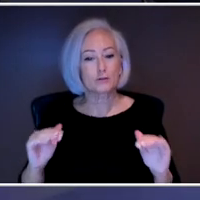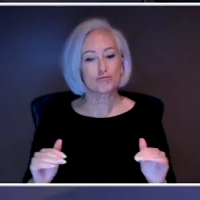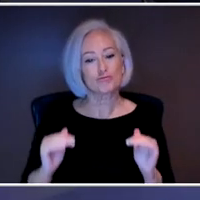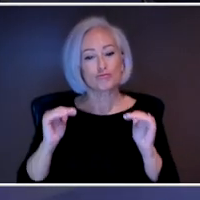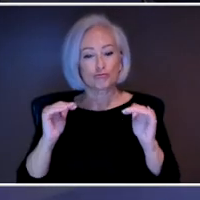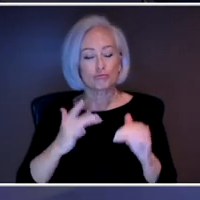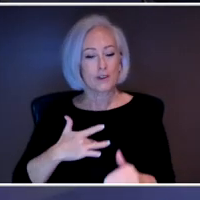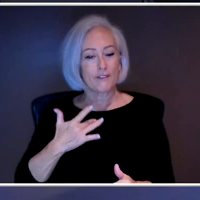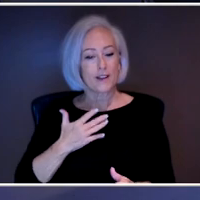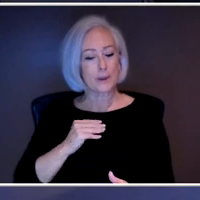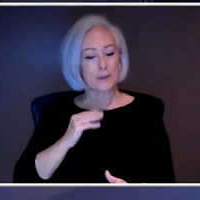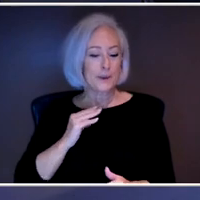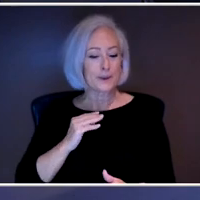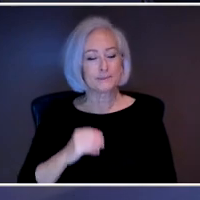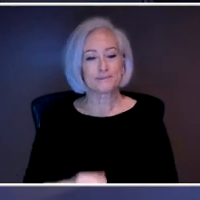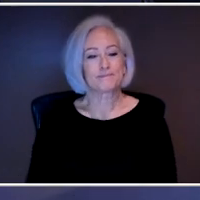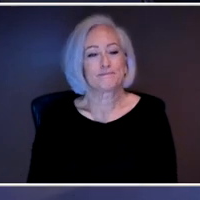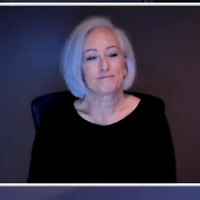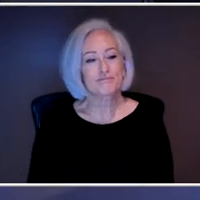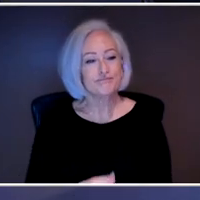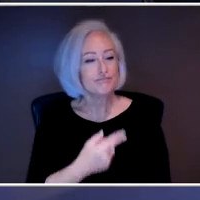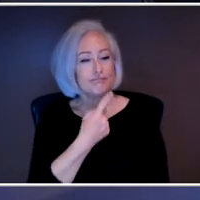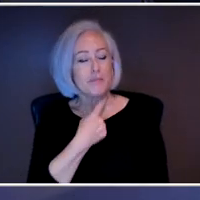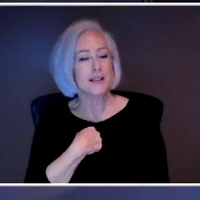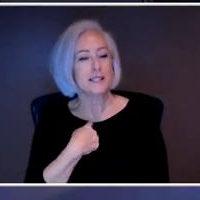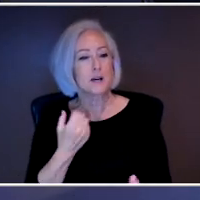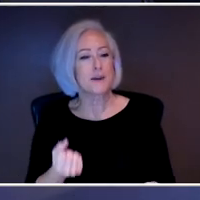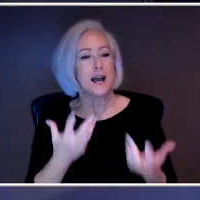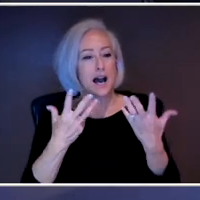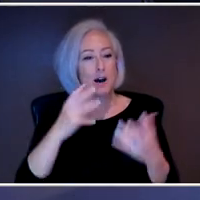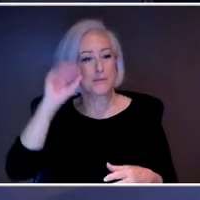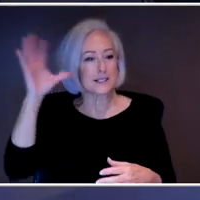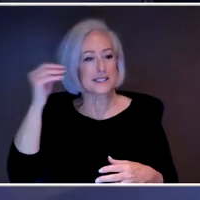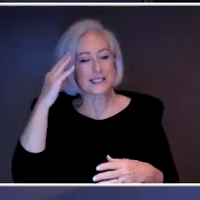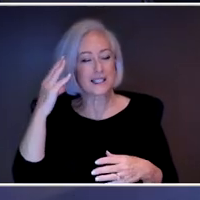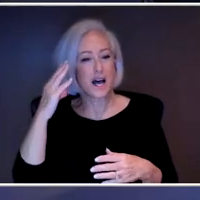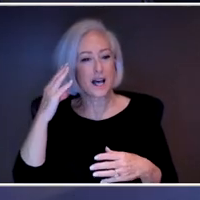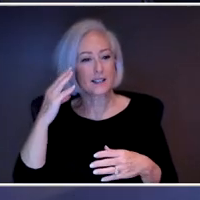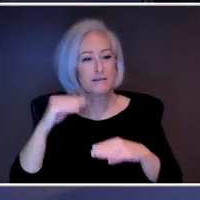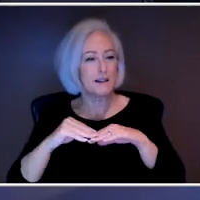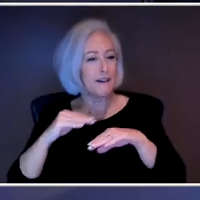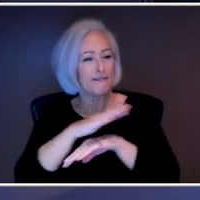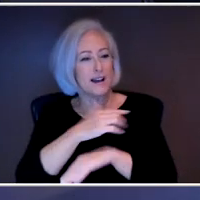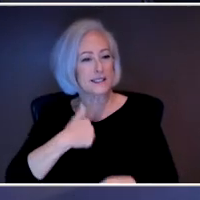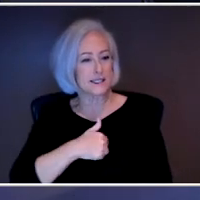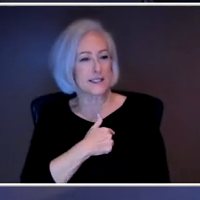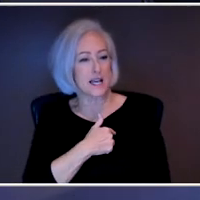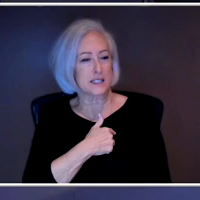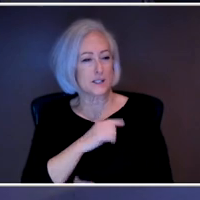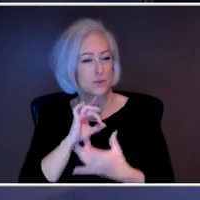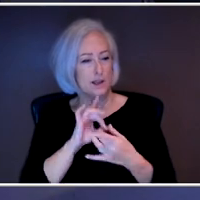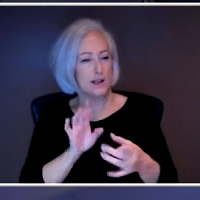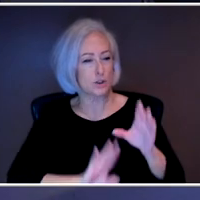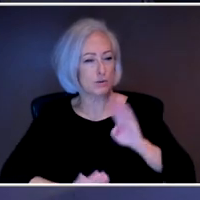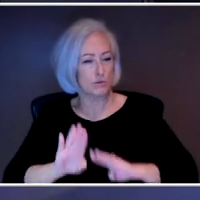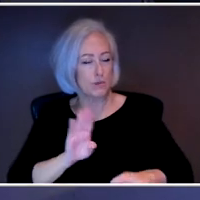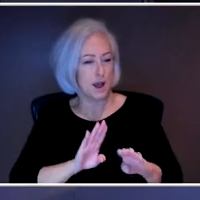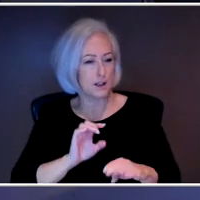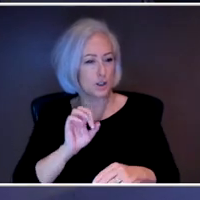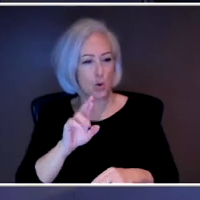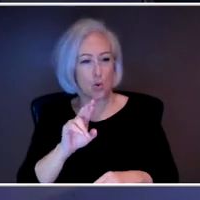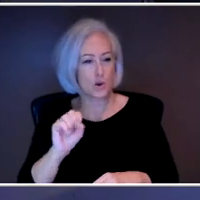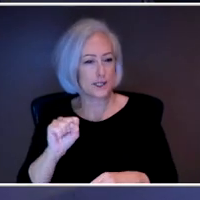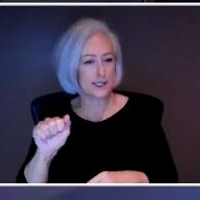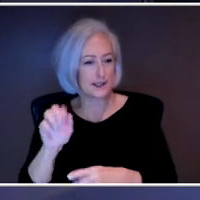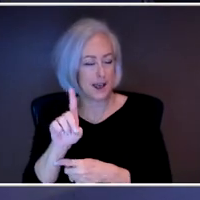Walnut, tell me how much sunlight really plays a part. How much is it just biology when we talk about SAD? How much is it the